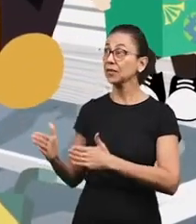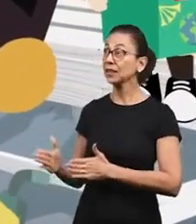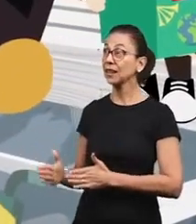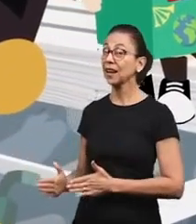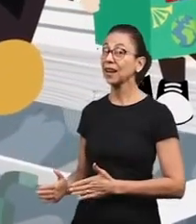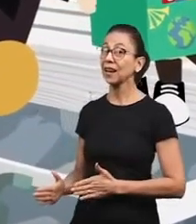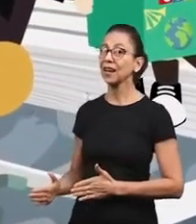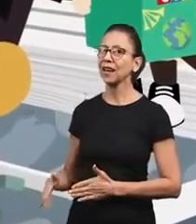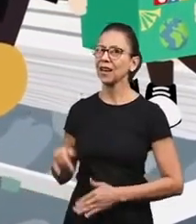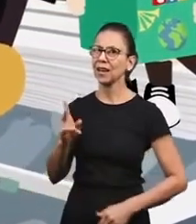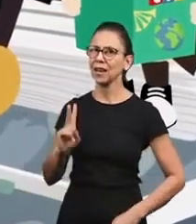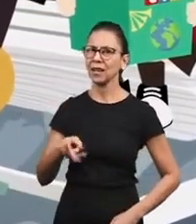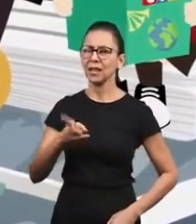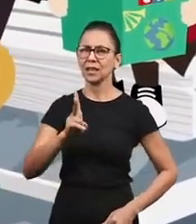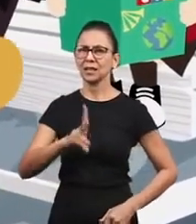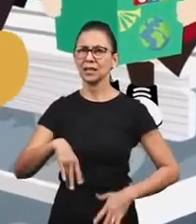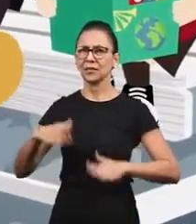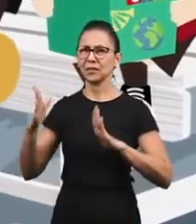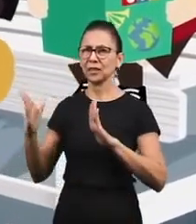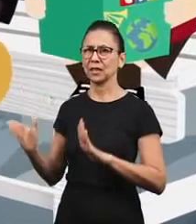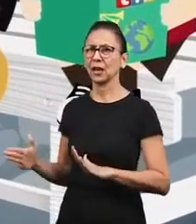I want to be faithful